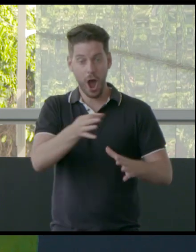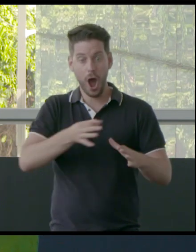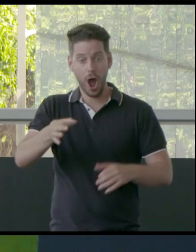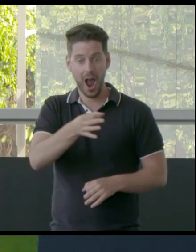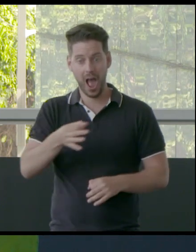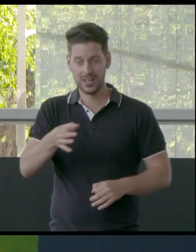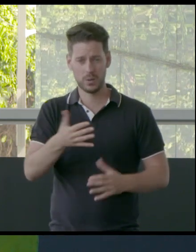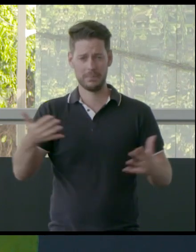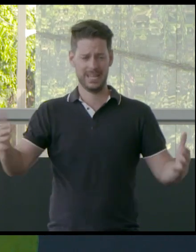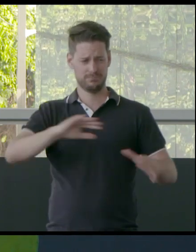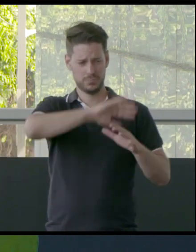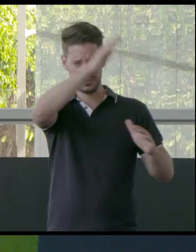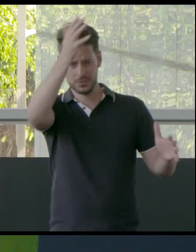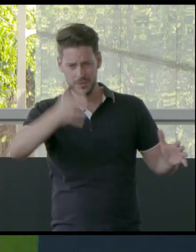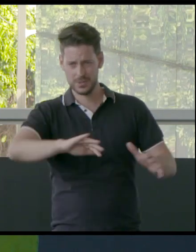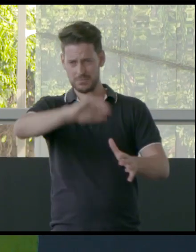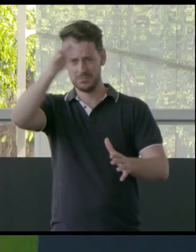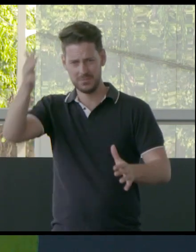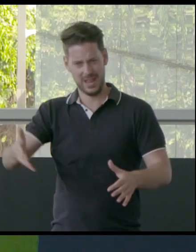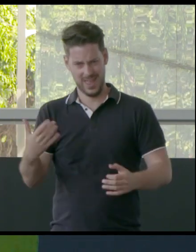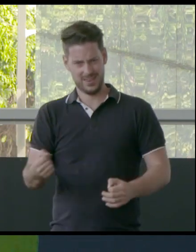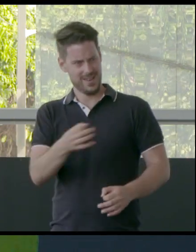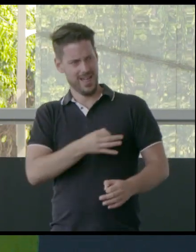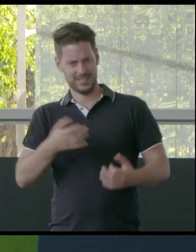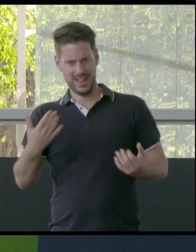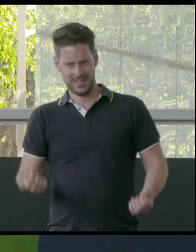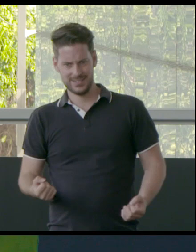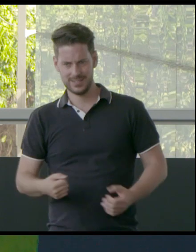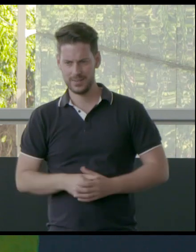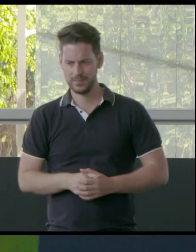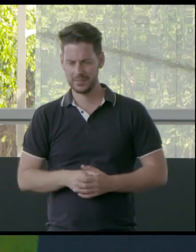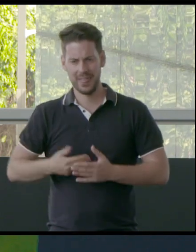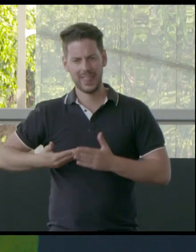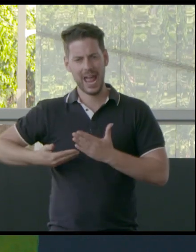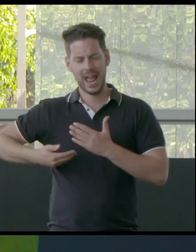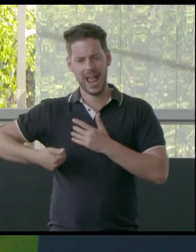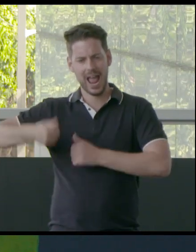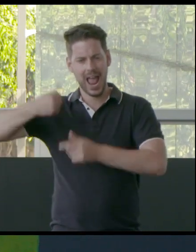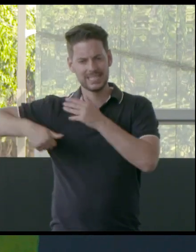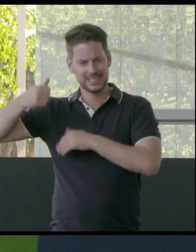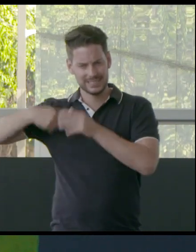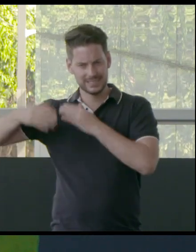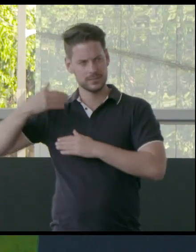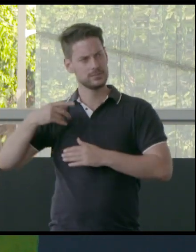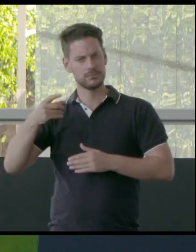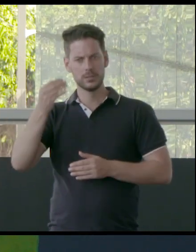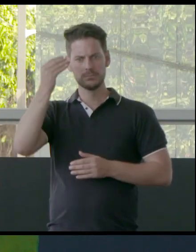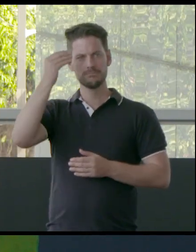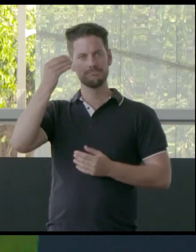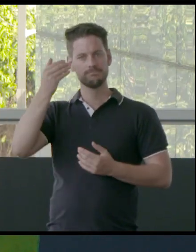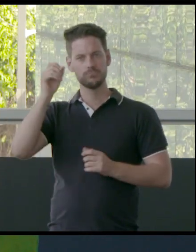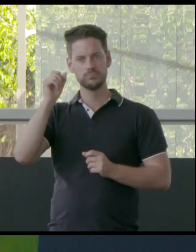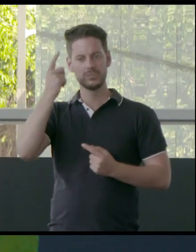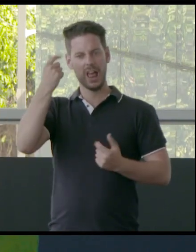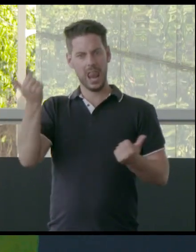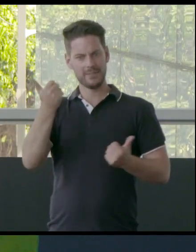massive structures. You know, the ancestors were, you know, mindful enough to put the